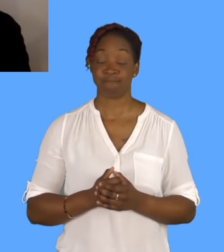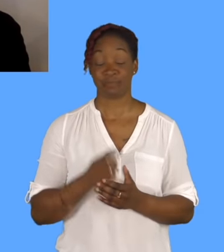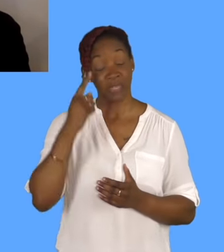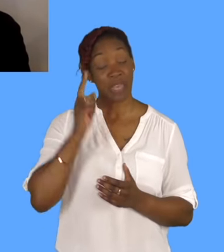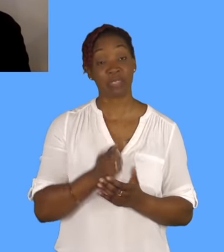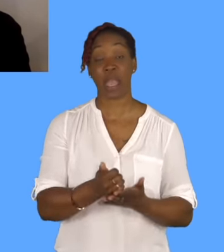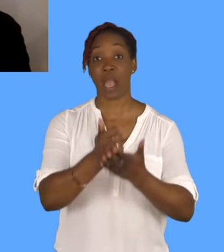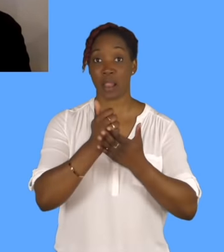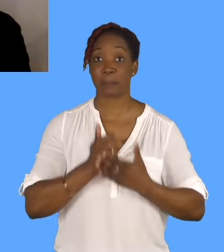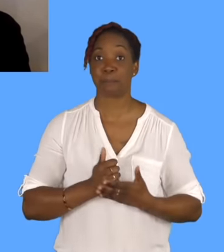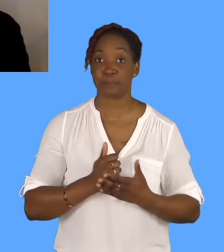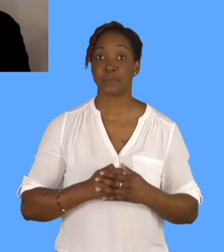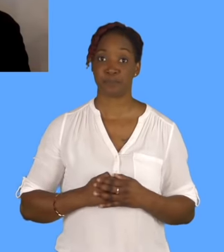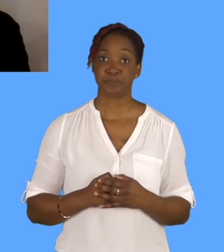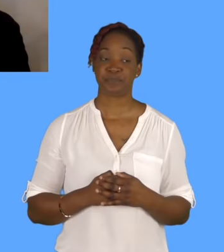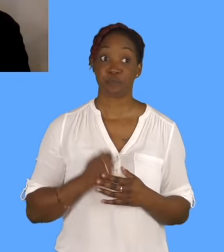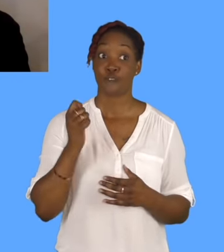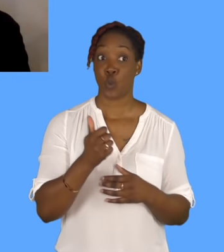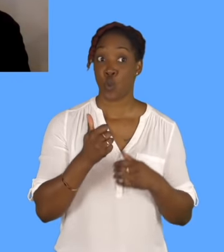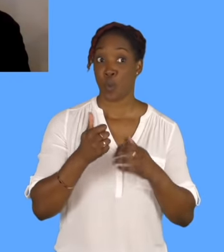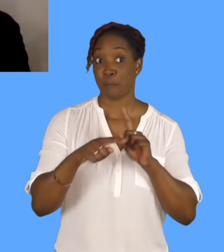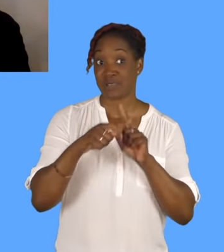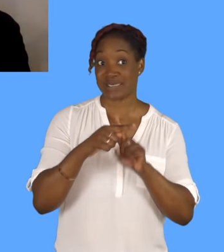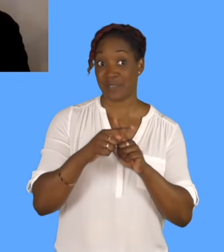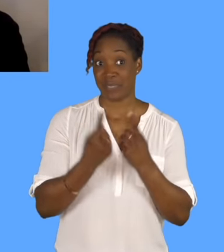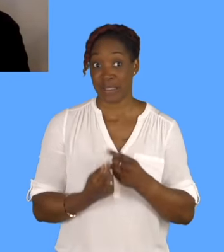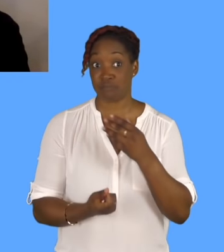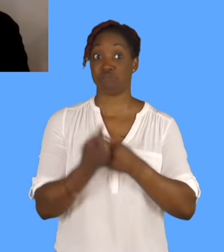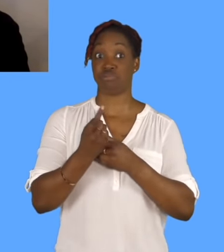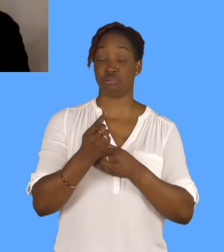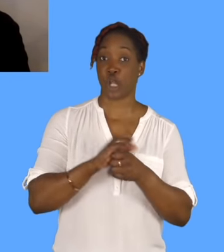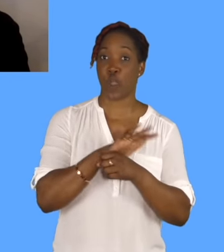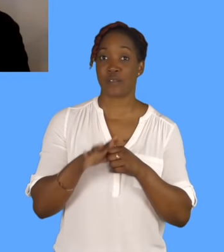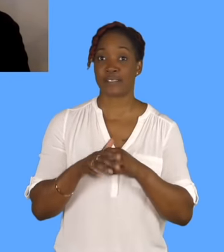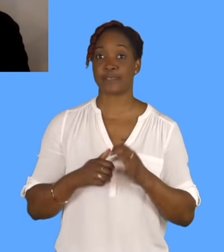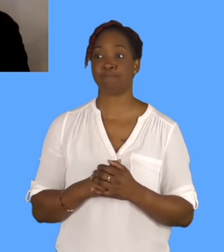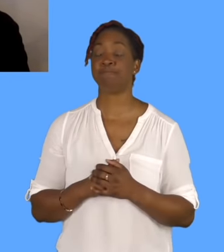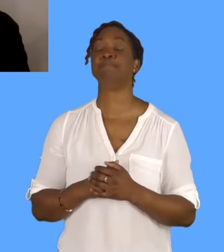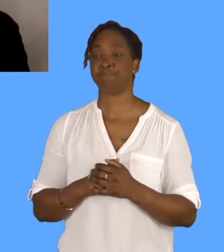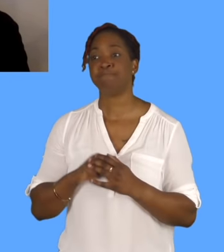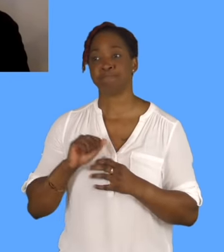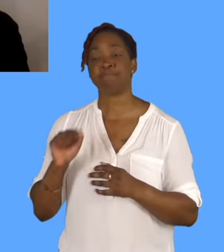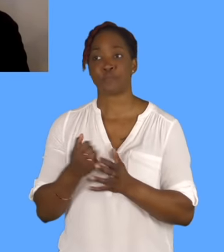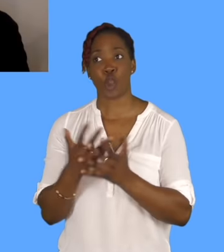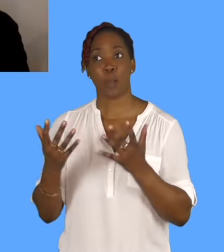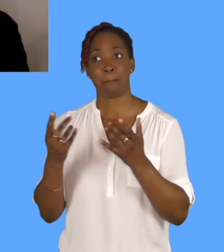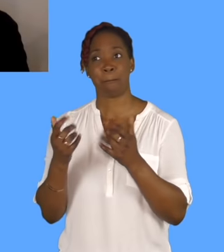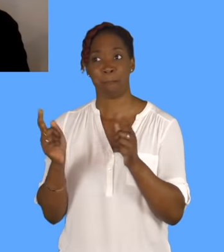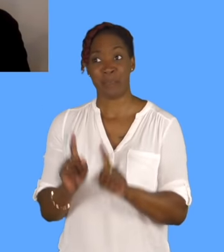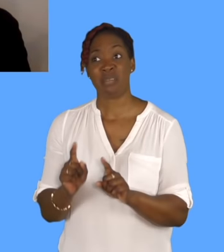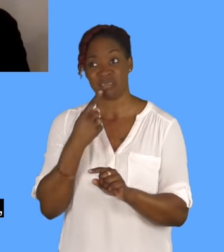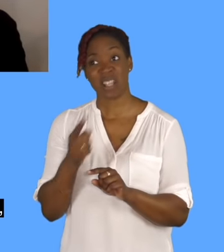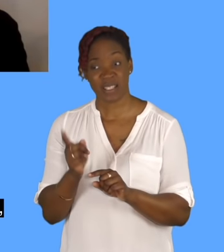that happened. Yeah, a lot of people have said that. Yeah, totally. Yeah. So have you been up to Scotland, Radhika?